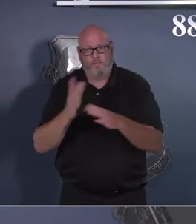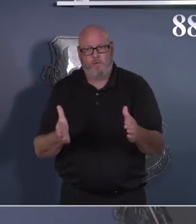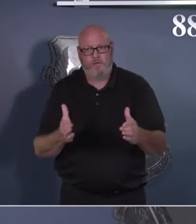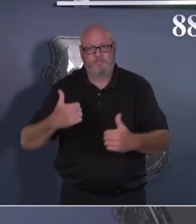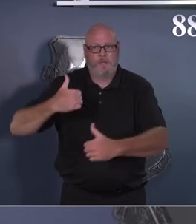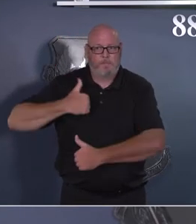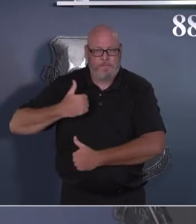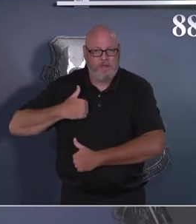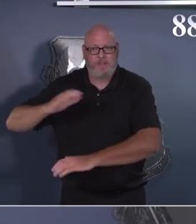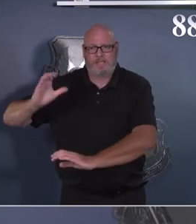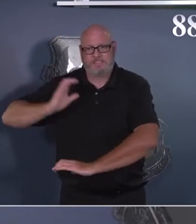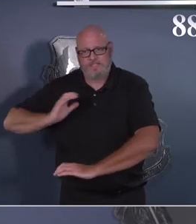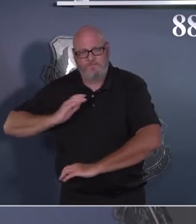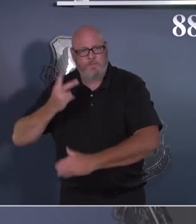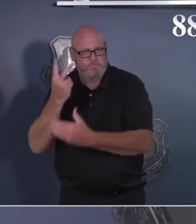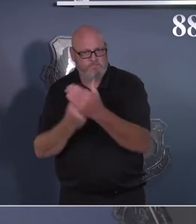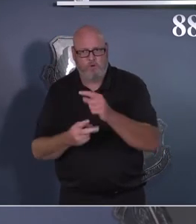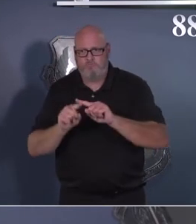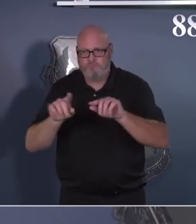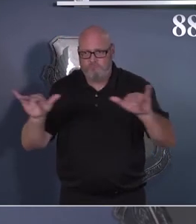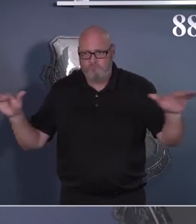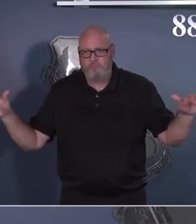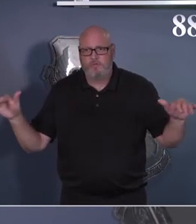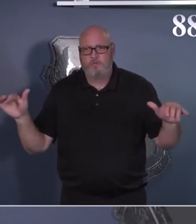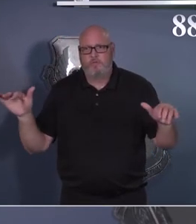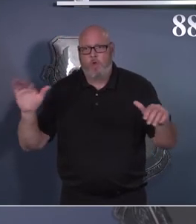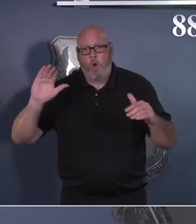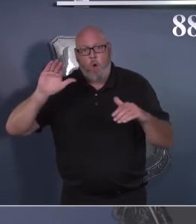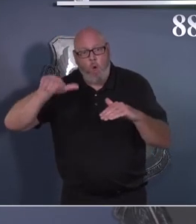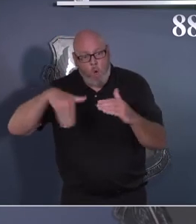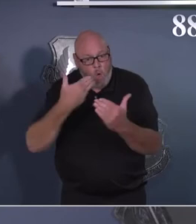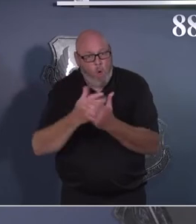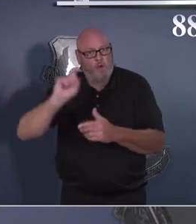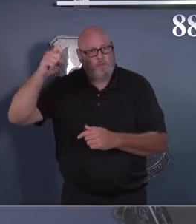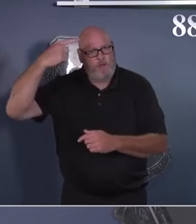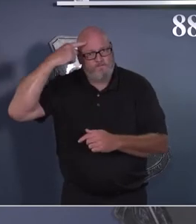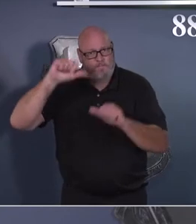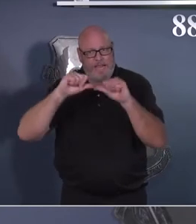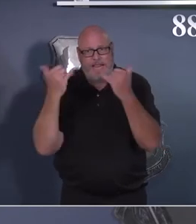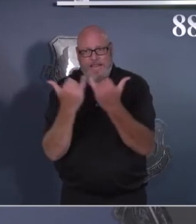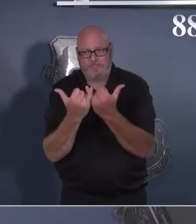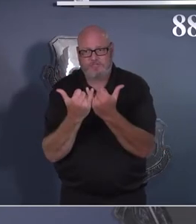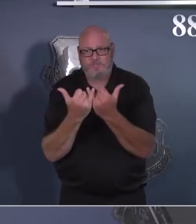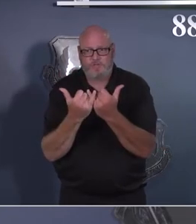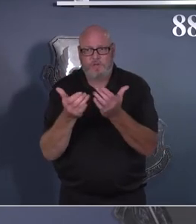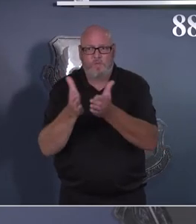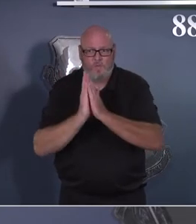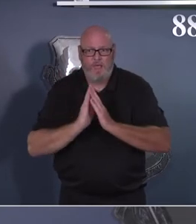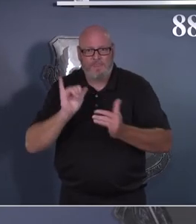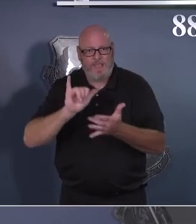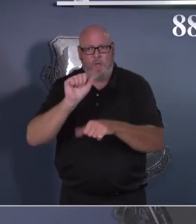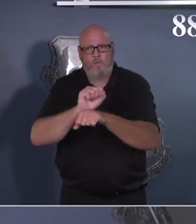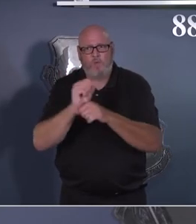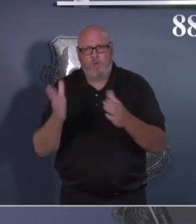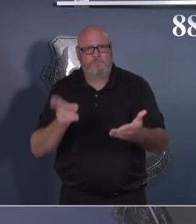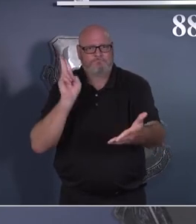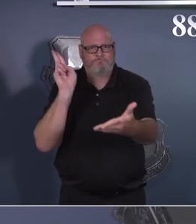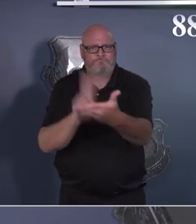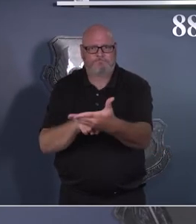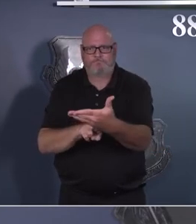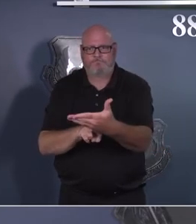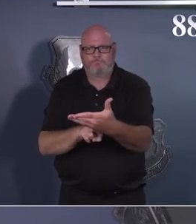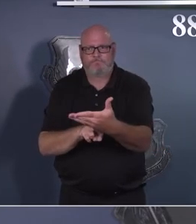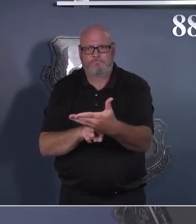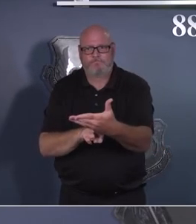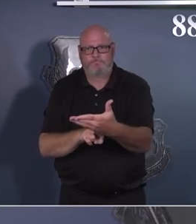that they sign a form attesting to whether they have received the COVID vaccine or not. And